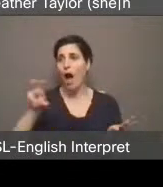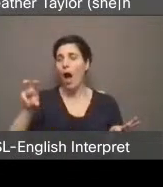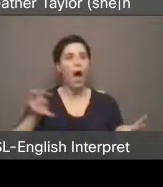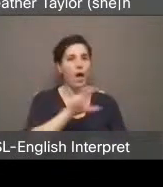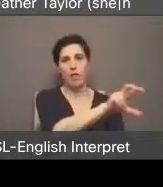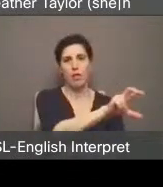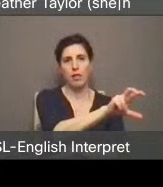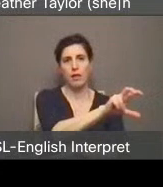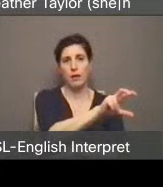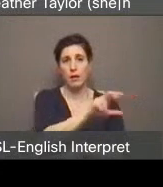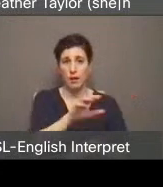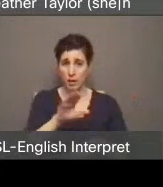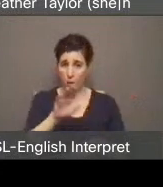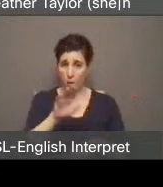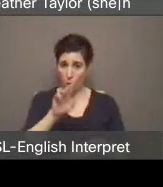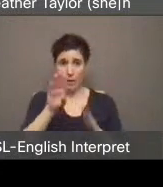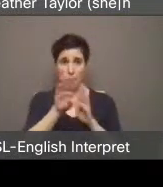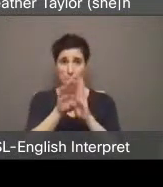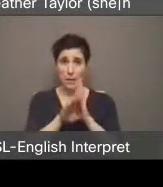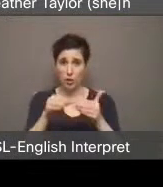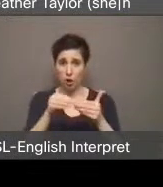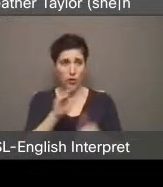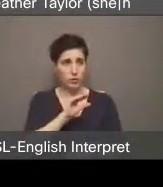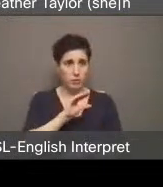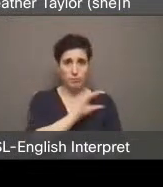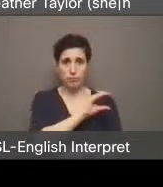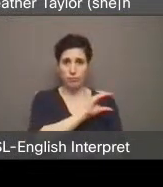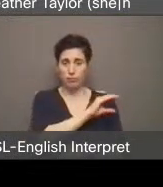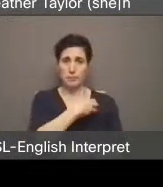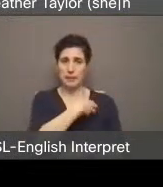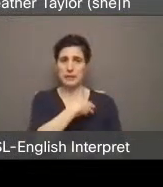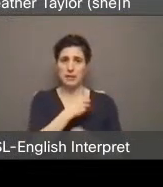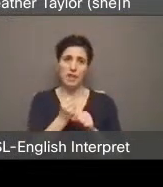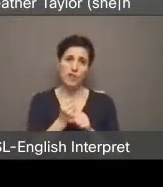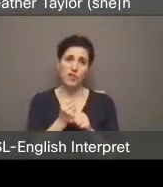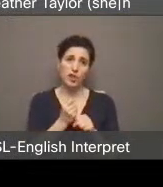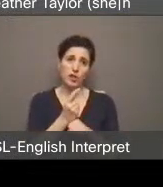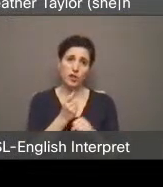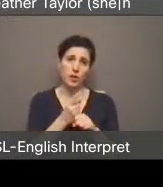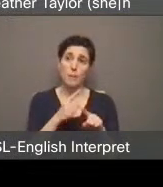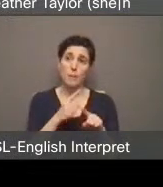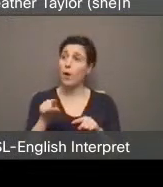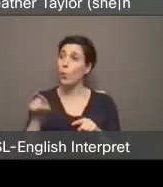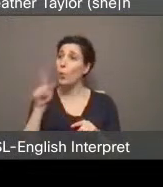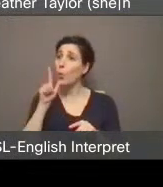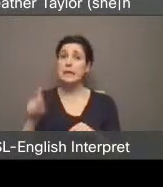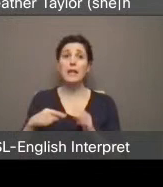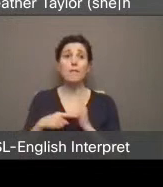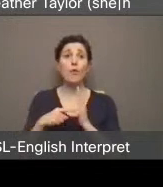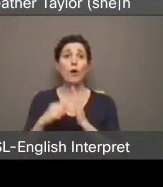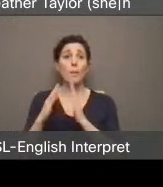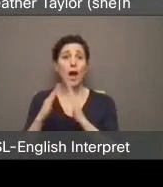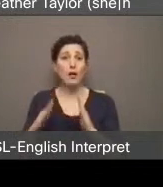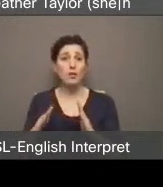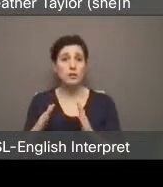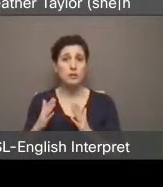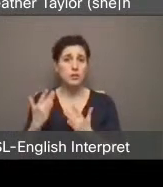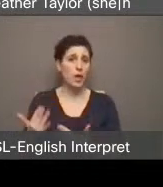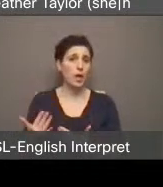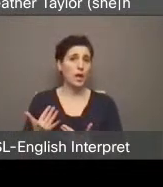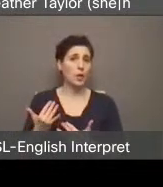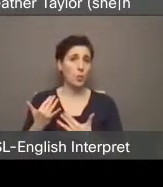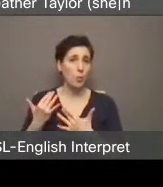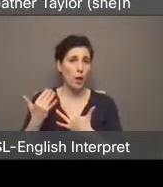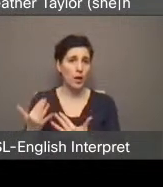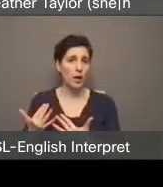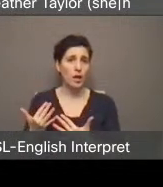city council will give a billion dollars to the police every year, yet we've got decades-long waiting lists for affordable housing. Council will approve five million dollars for body